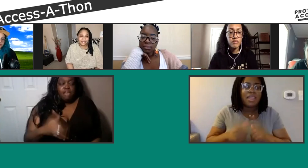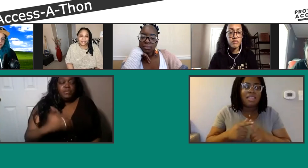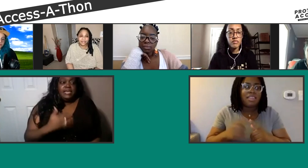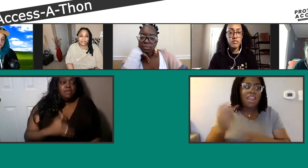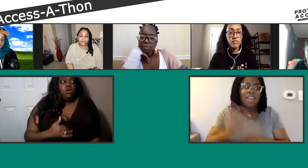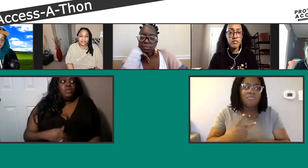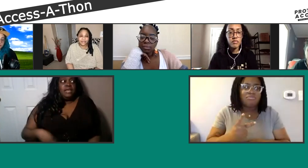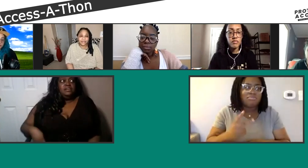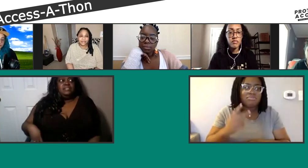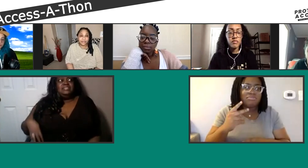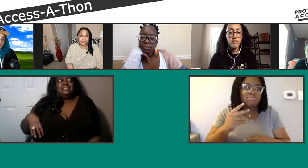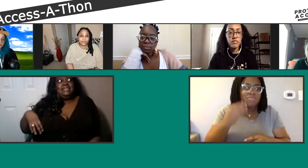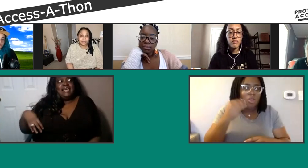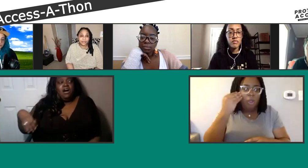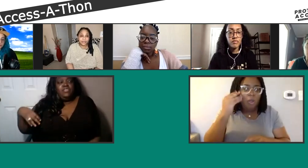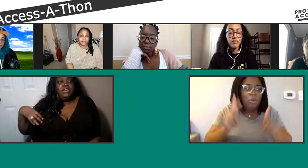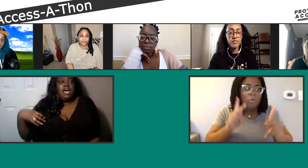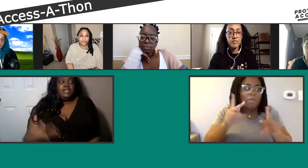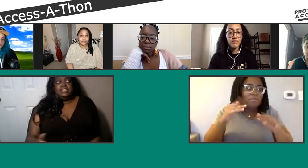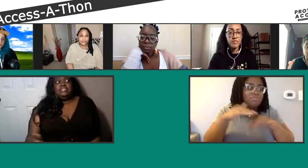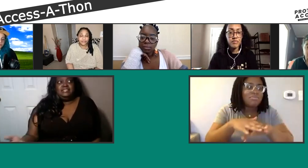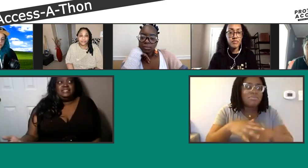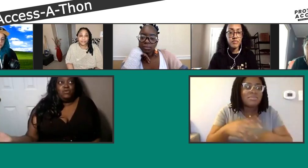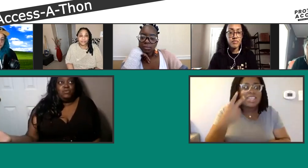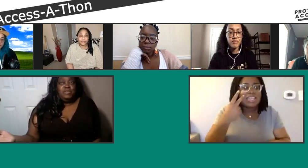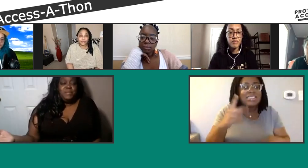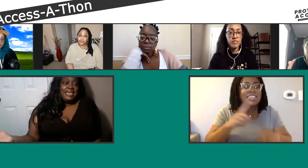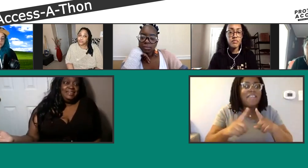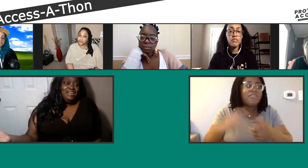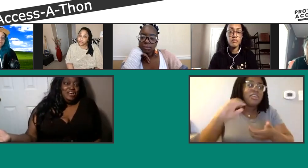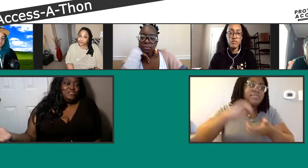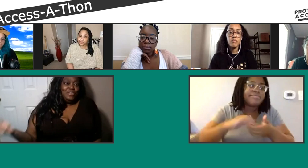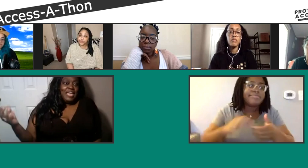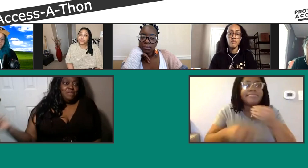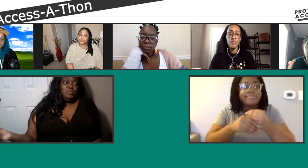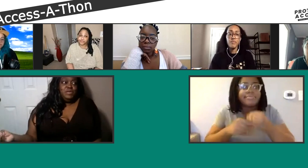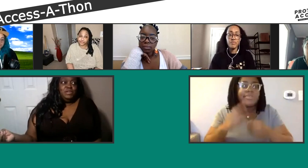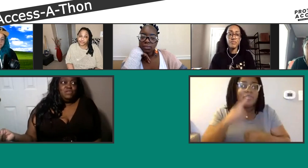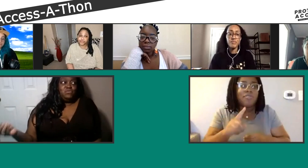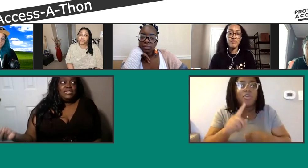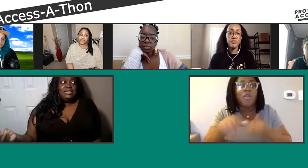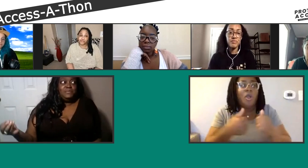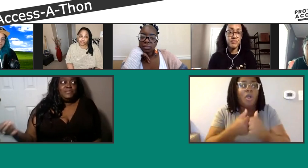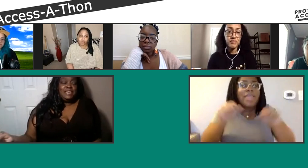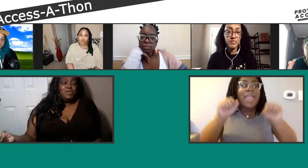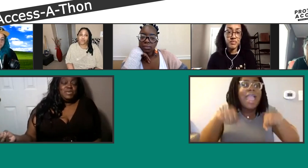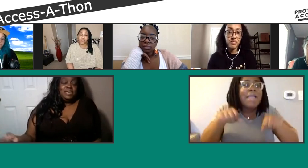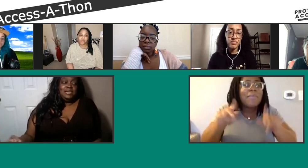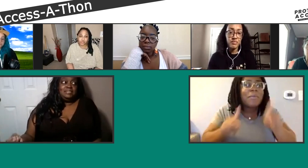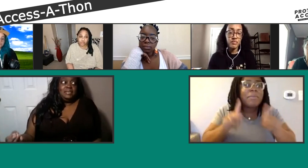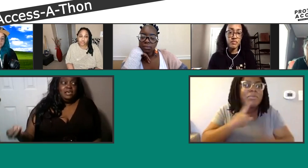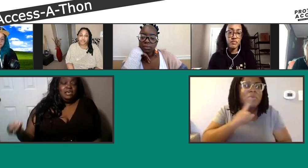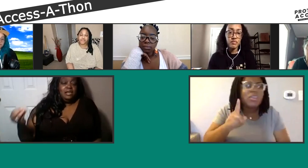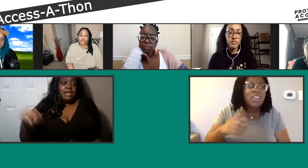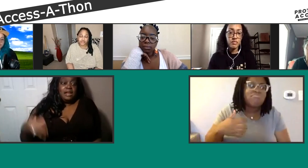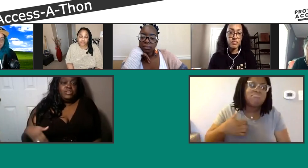everybody came home and I started to see all the accommodations that were being made for all the abled people. it really upset me because